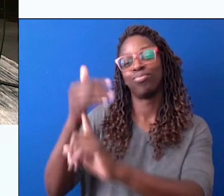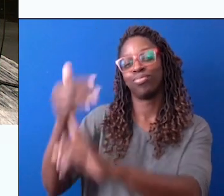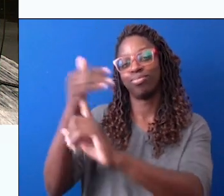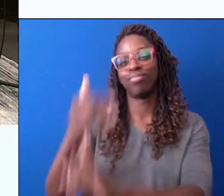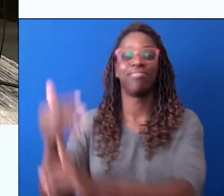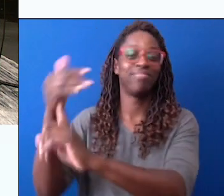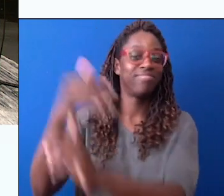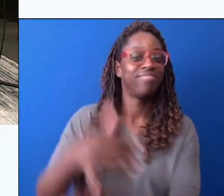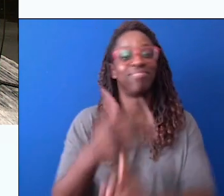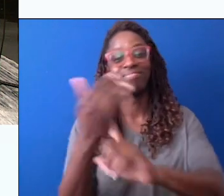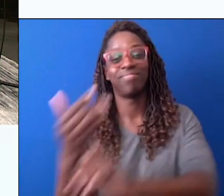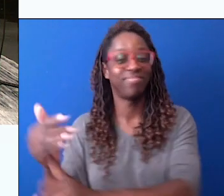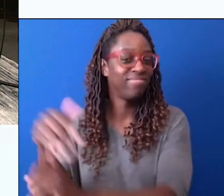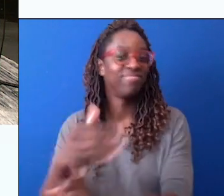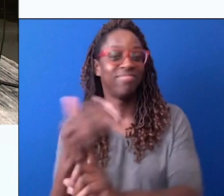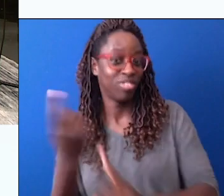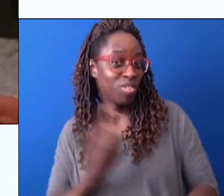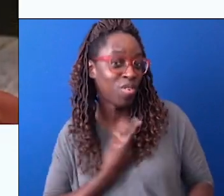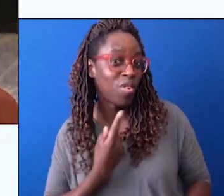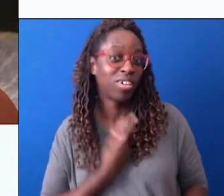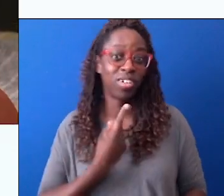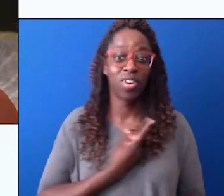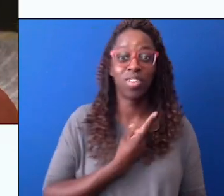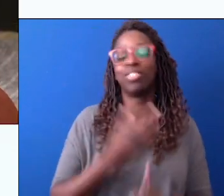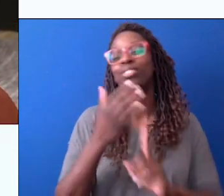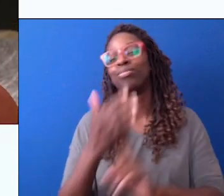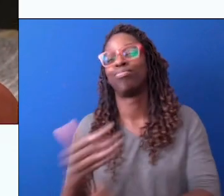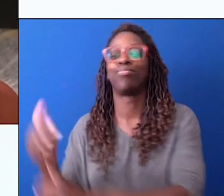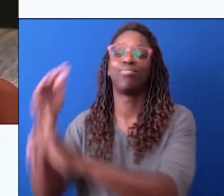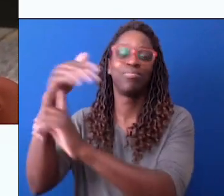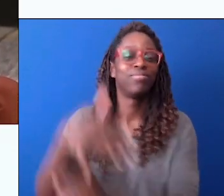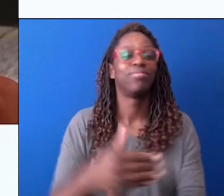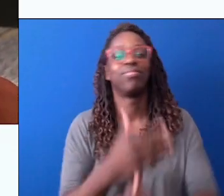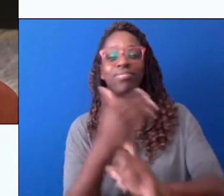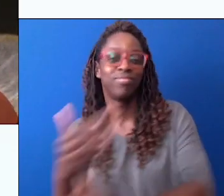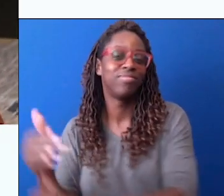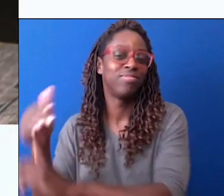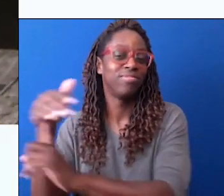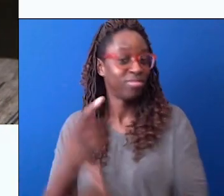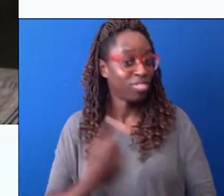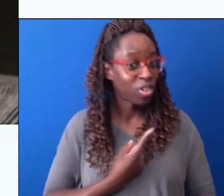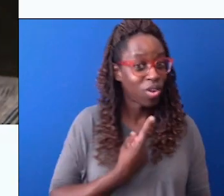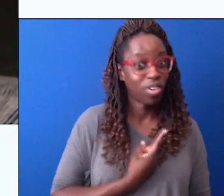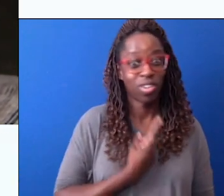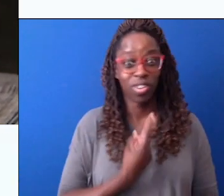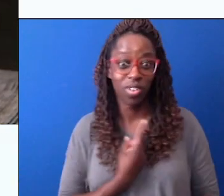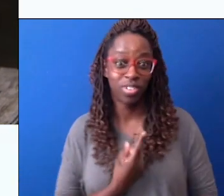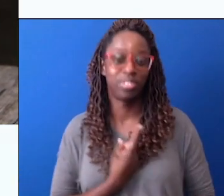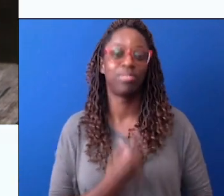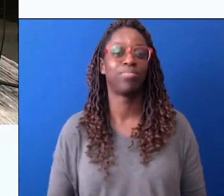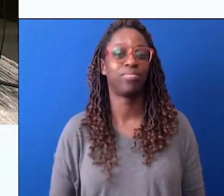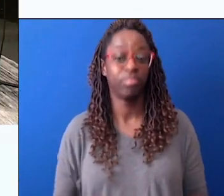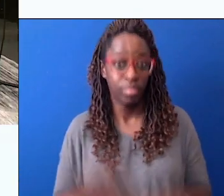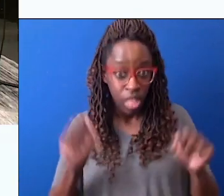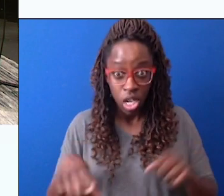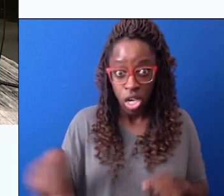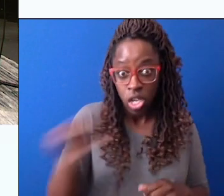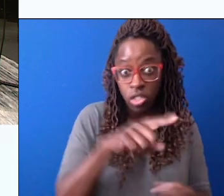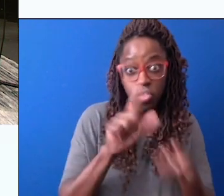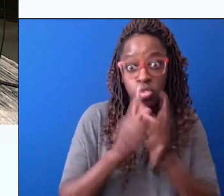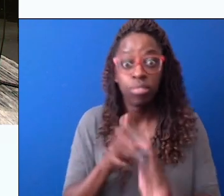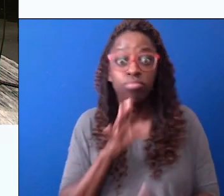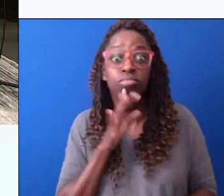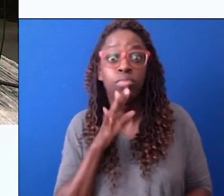Marinero, Marinero sou. Oh, Marinero, Marinero, Marinero sou. Marinero, Marinero,